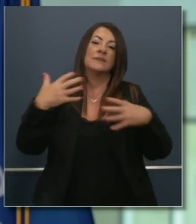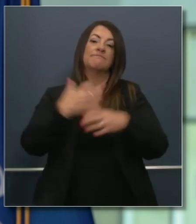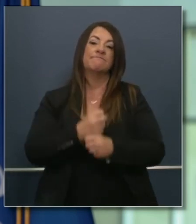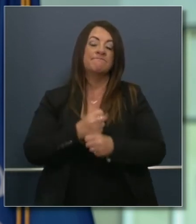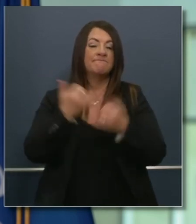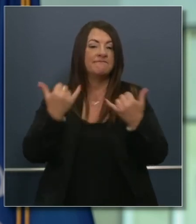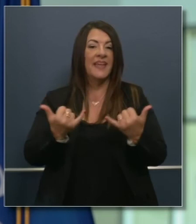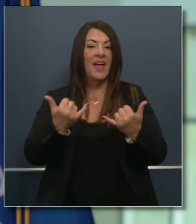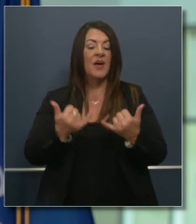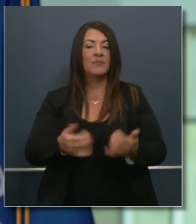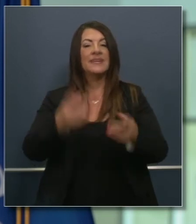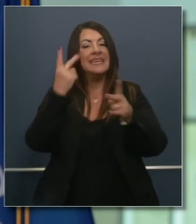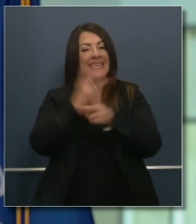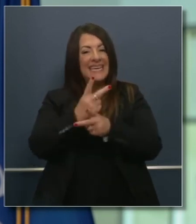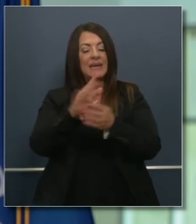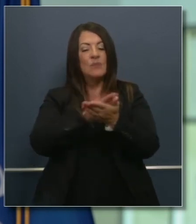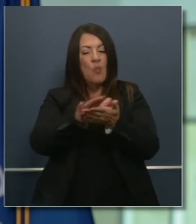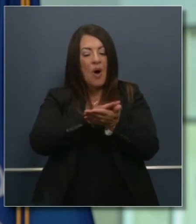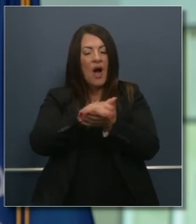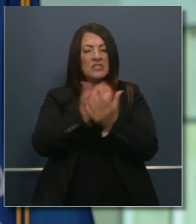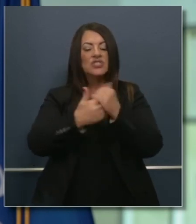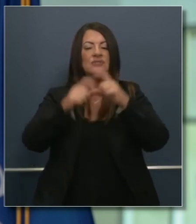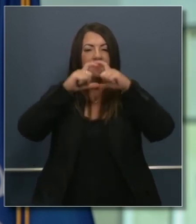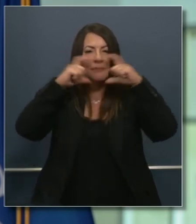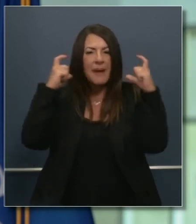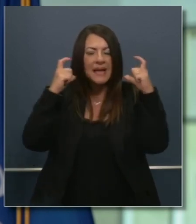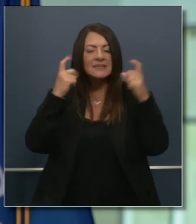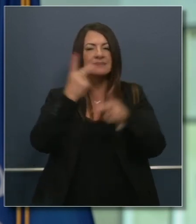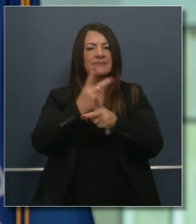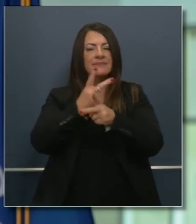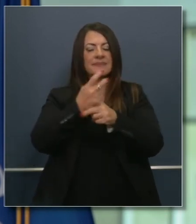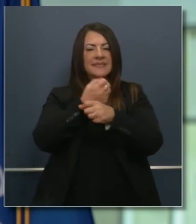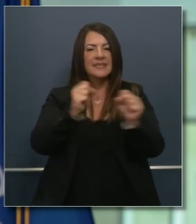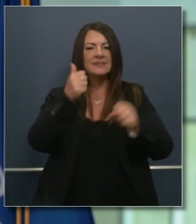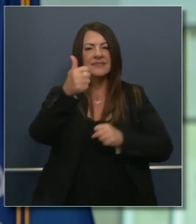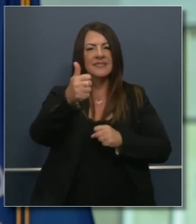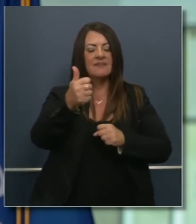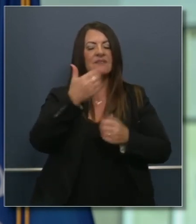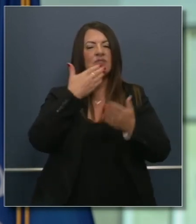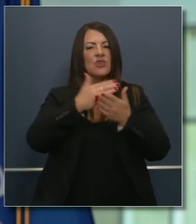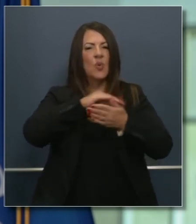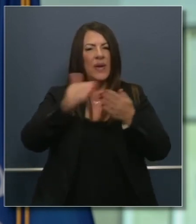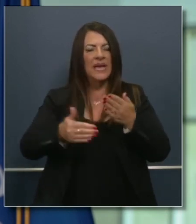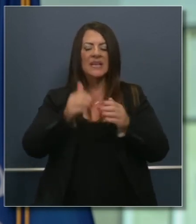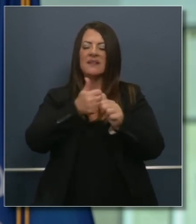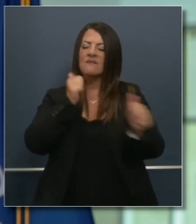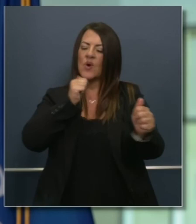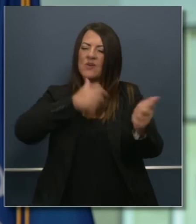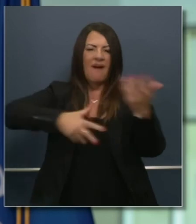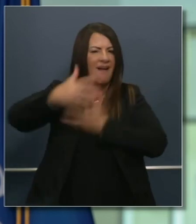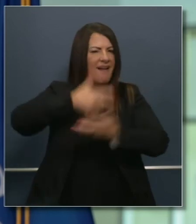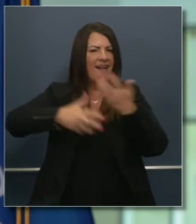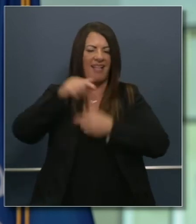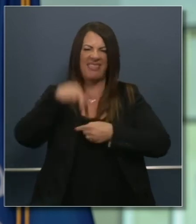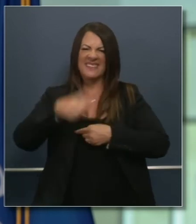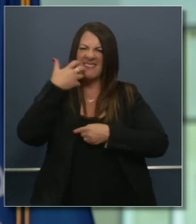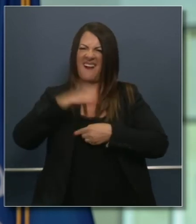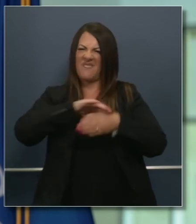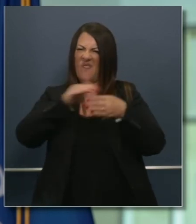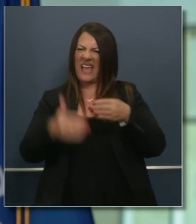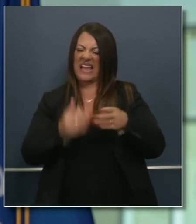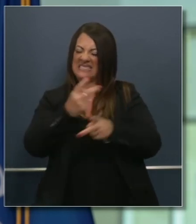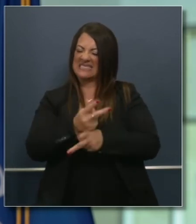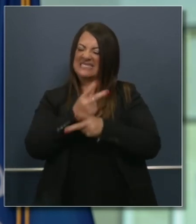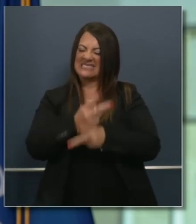cause of good hygiene, wearing a space mask, be safe, and try to avoid mixing this very hot